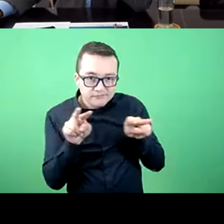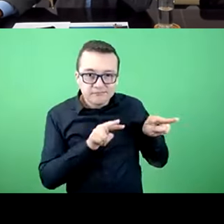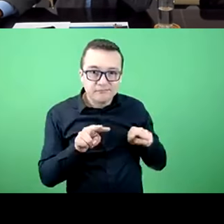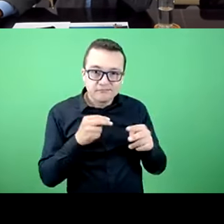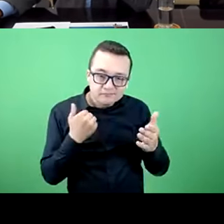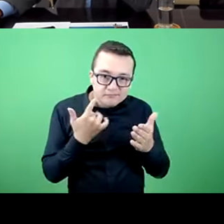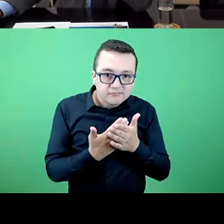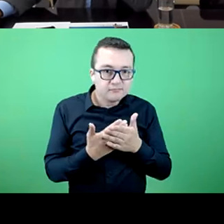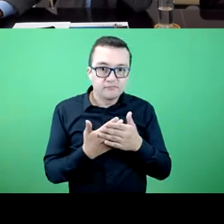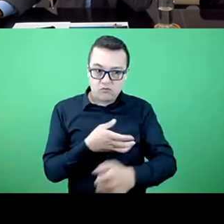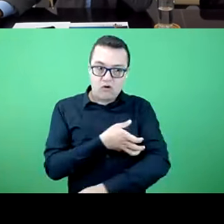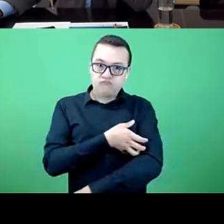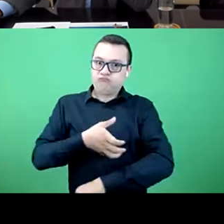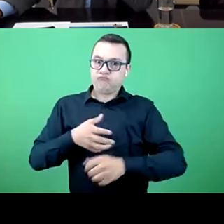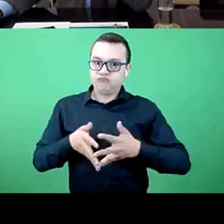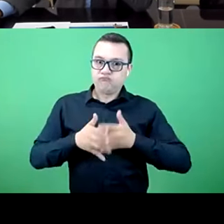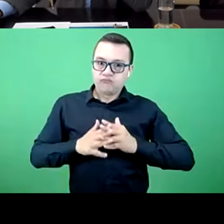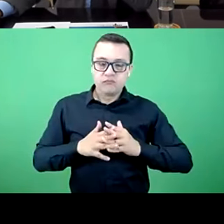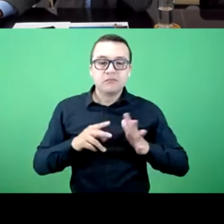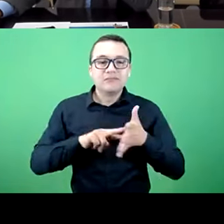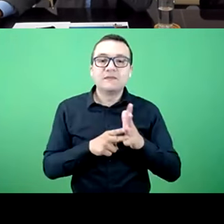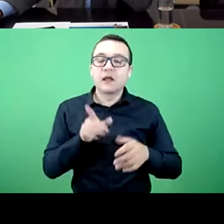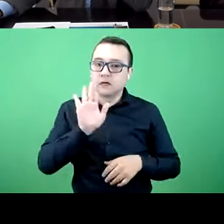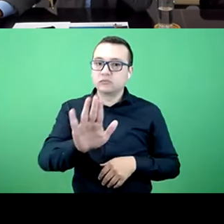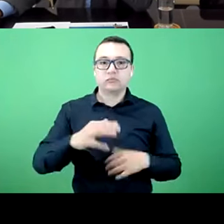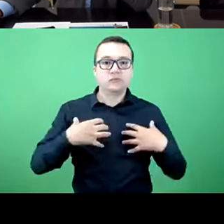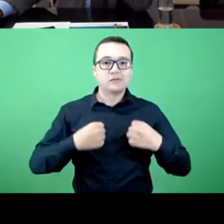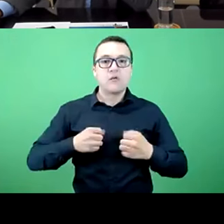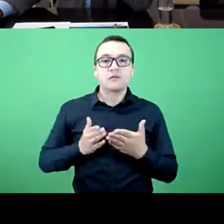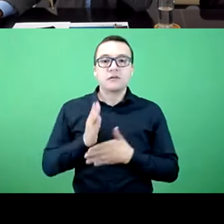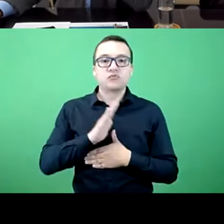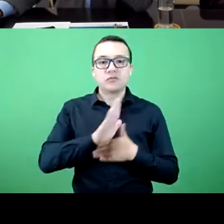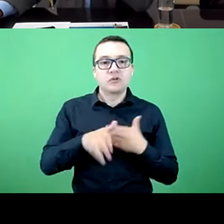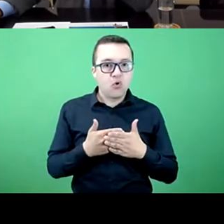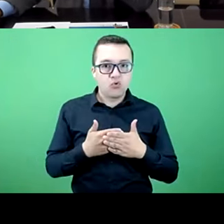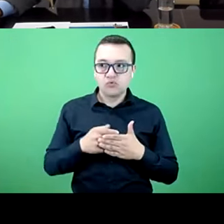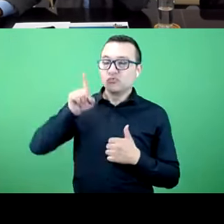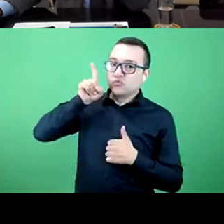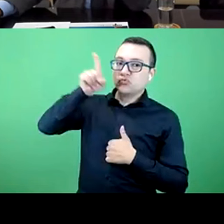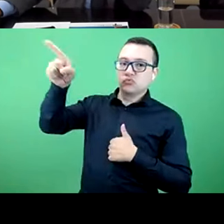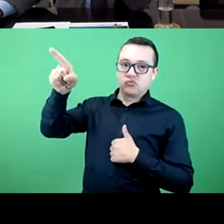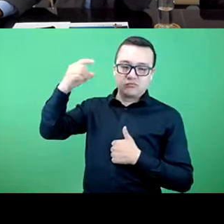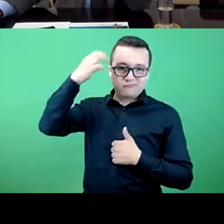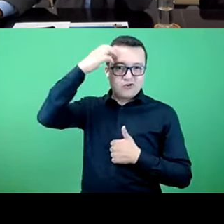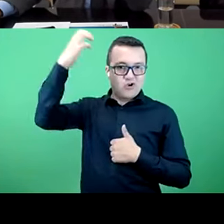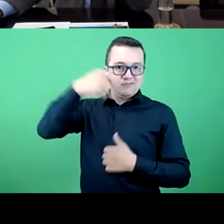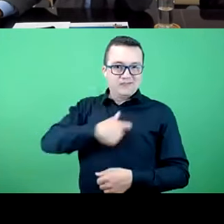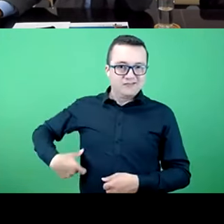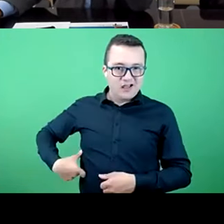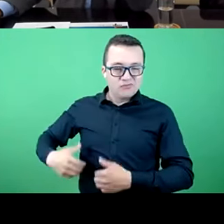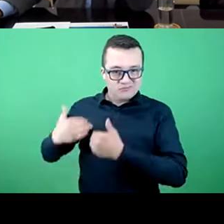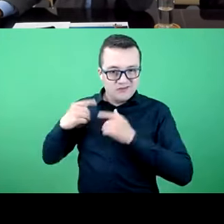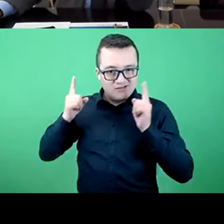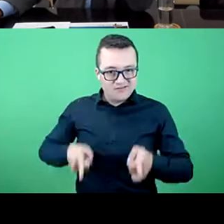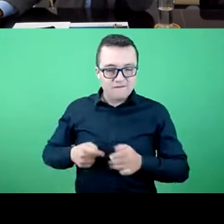citizen. This is guaranteed in our constitution. The constitution clearly says that health is